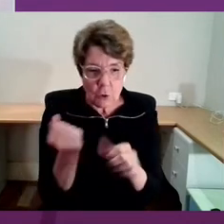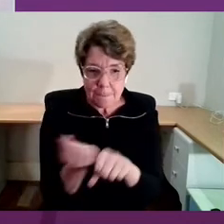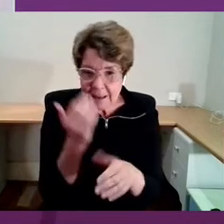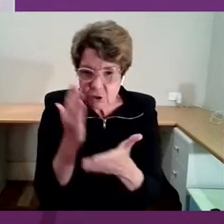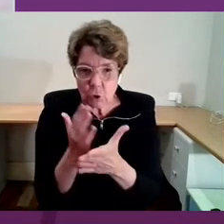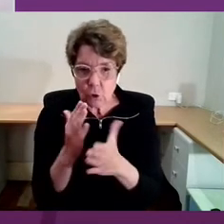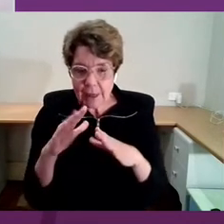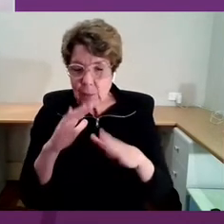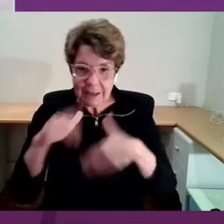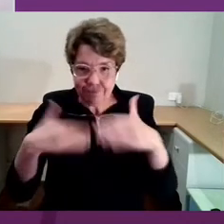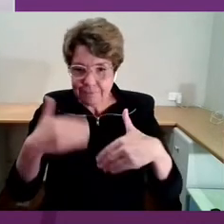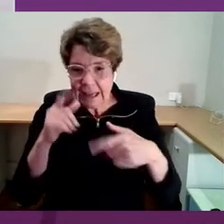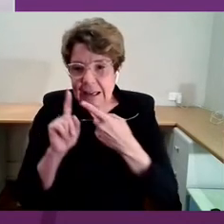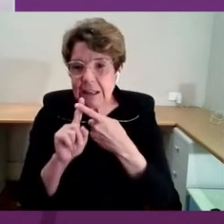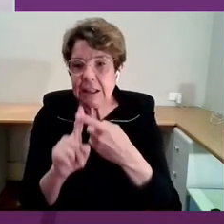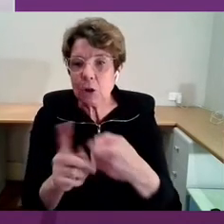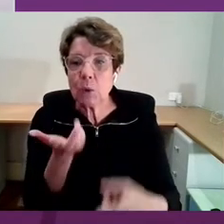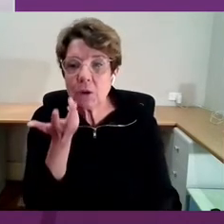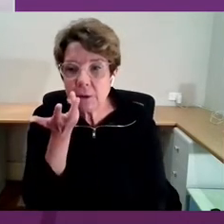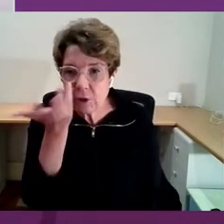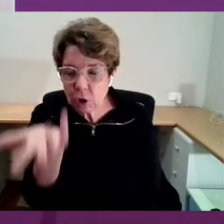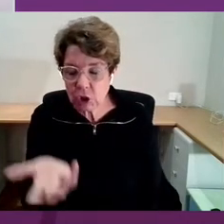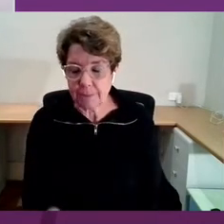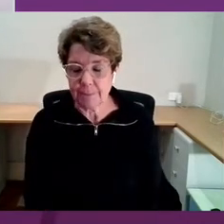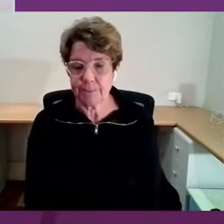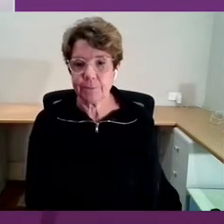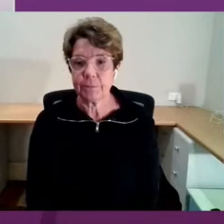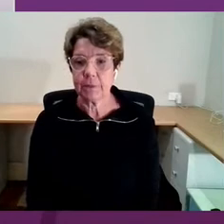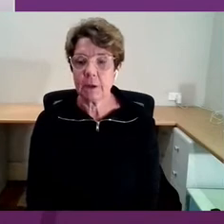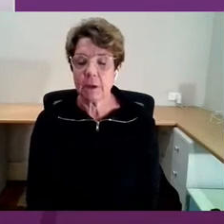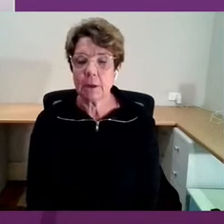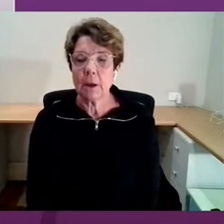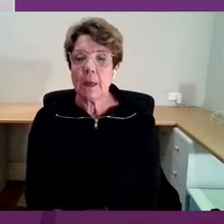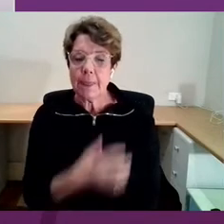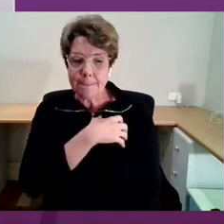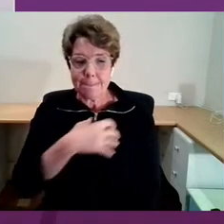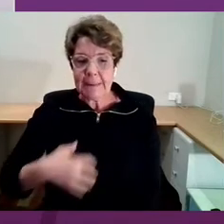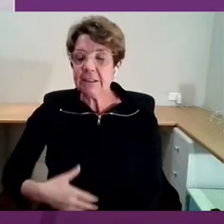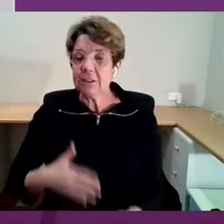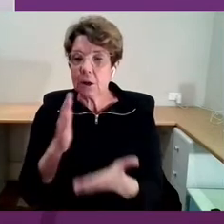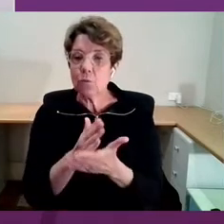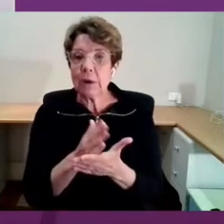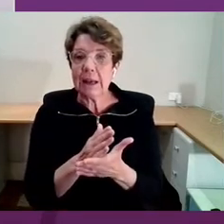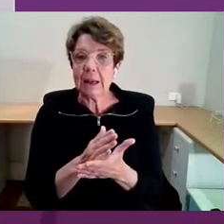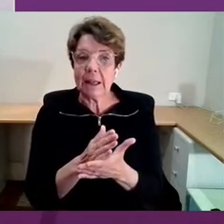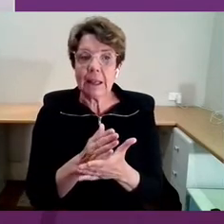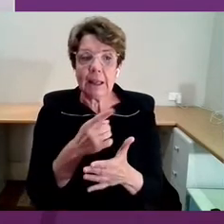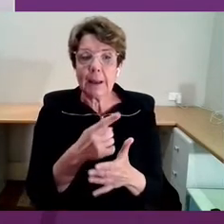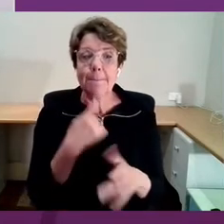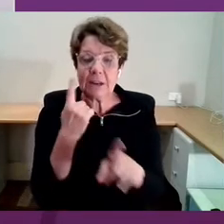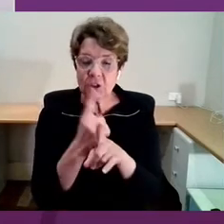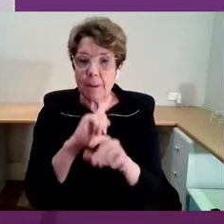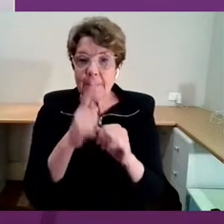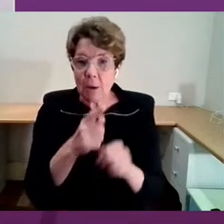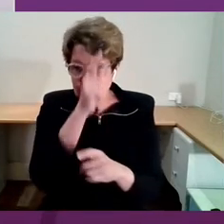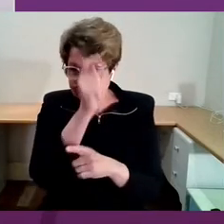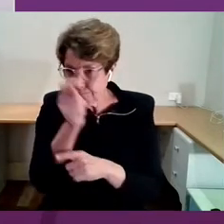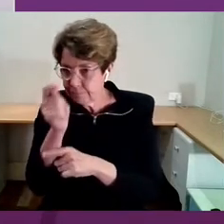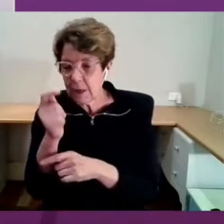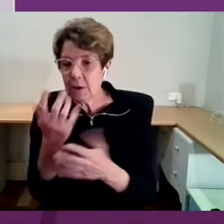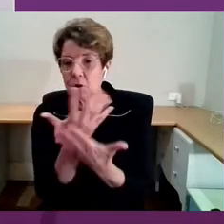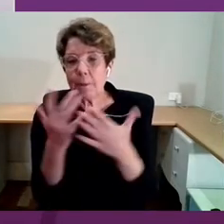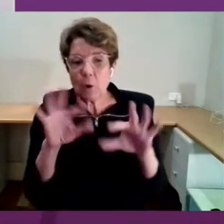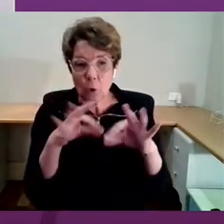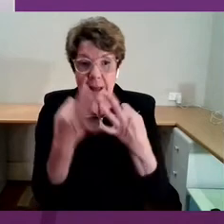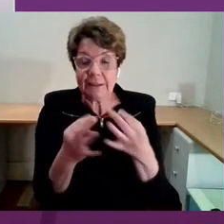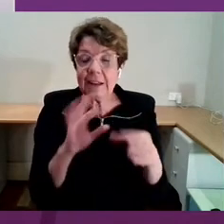did mention it, but I want to really acknowledge and pay tribute to so many of the organisations, including the Australia Council, that have worked so hard